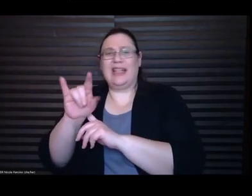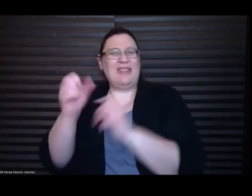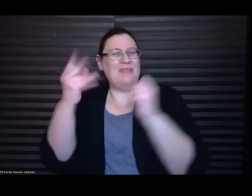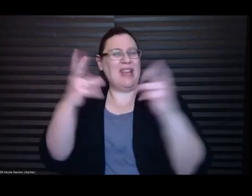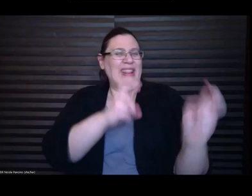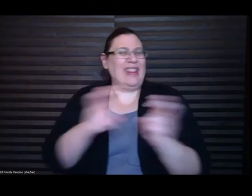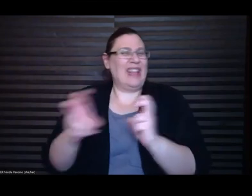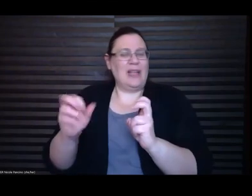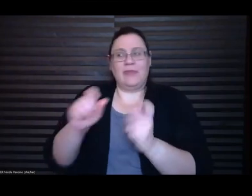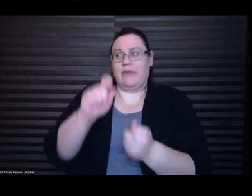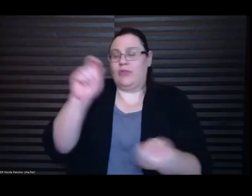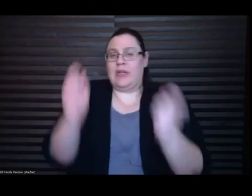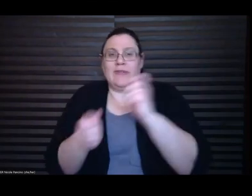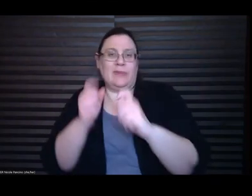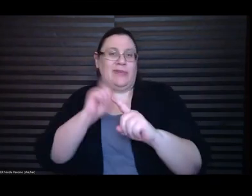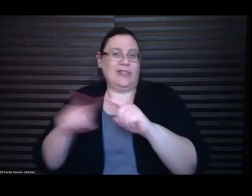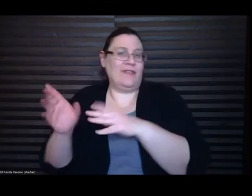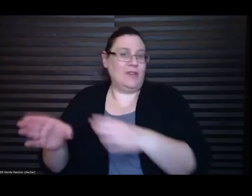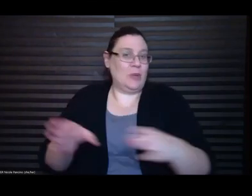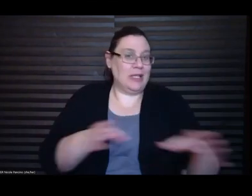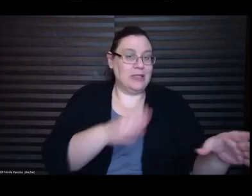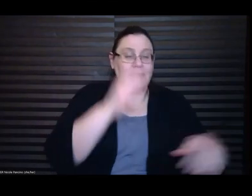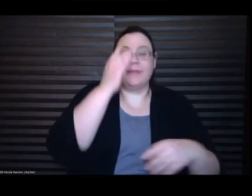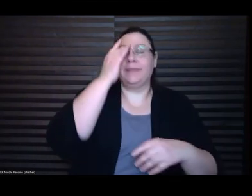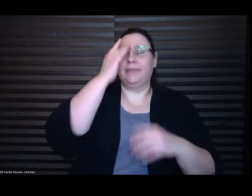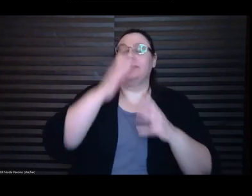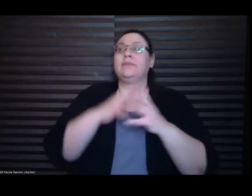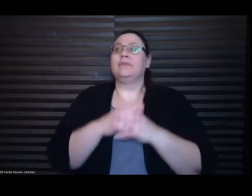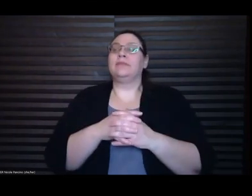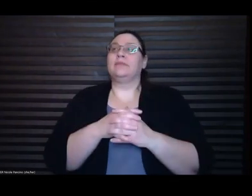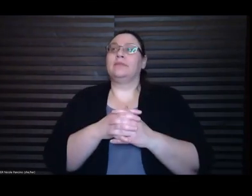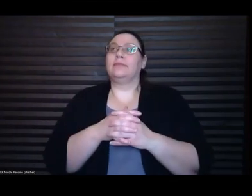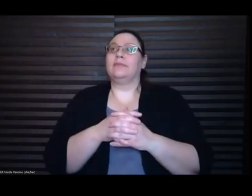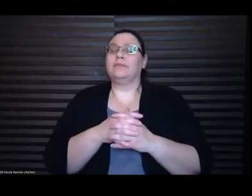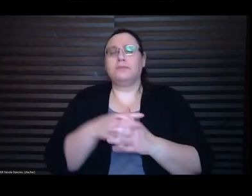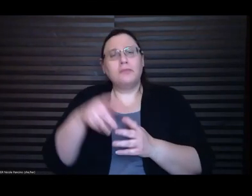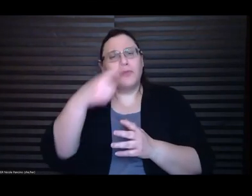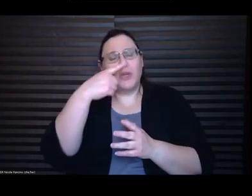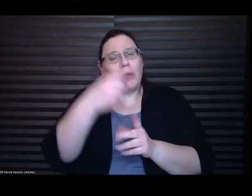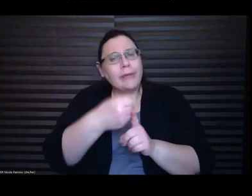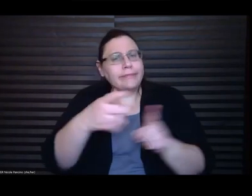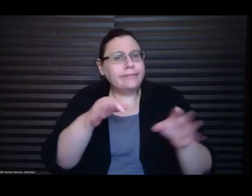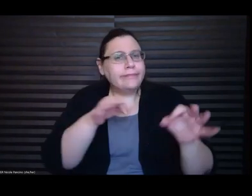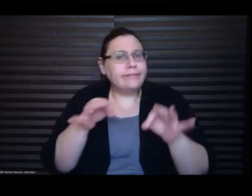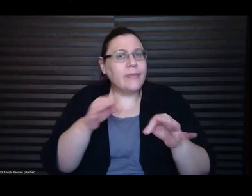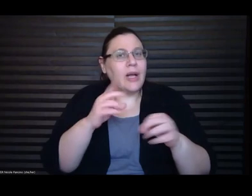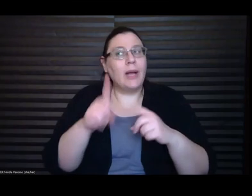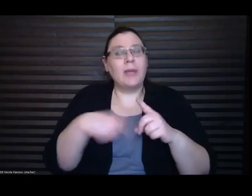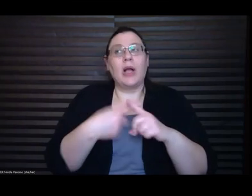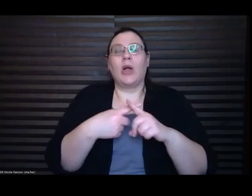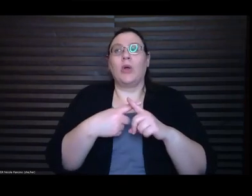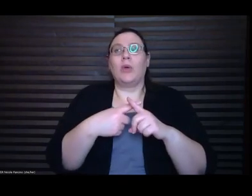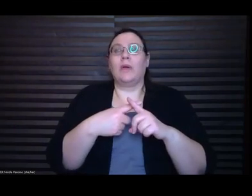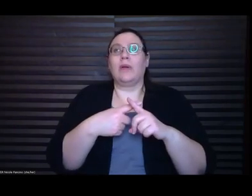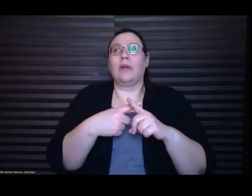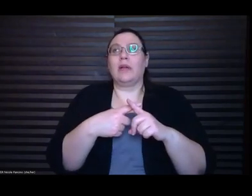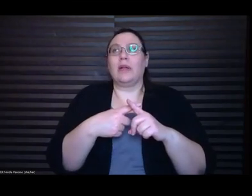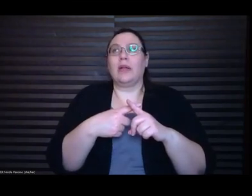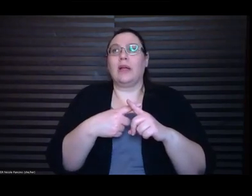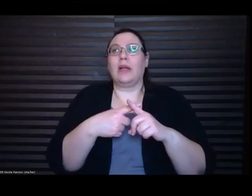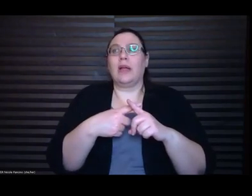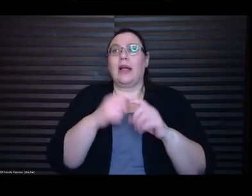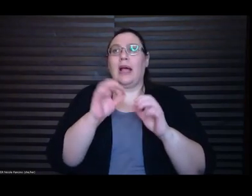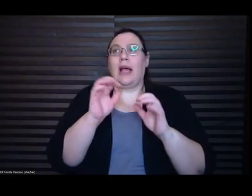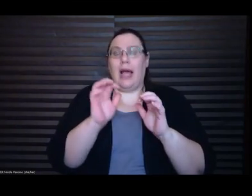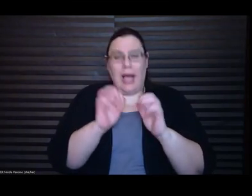I wonder if you could talk about how you arrived there in the way that you did through